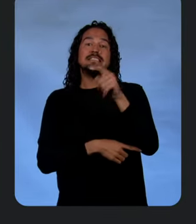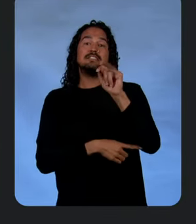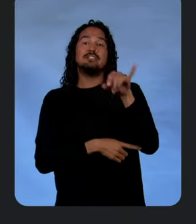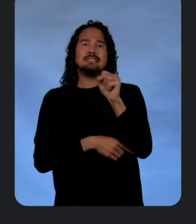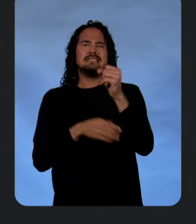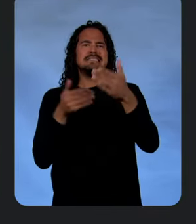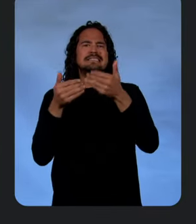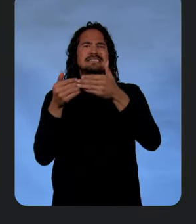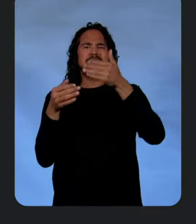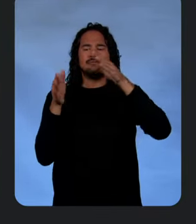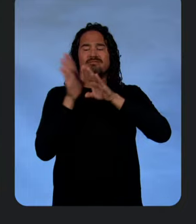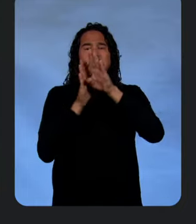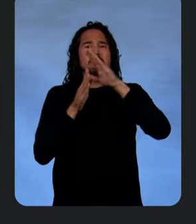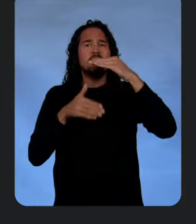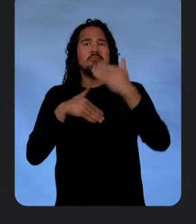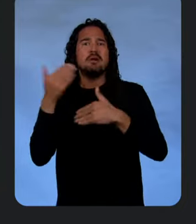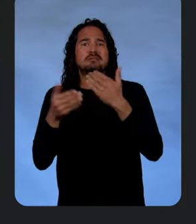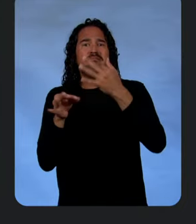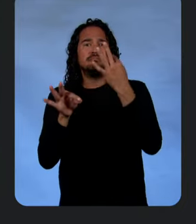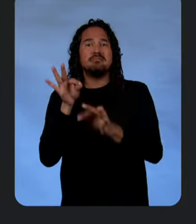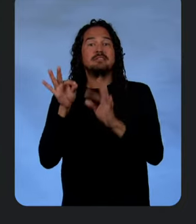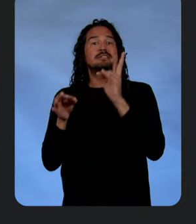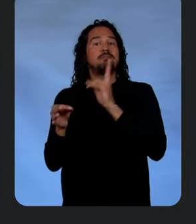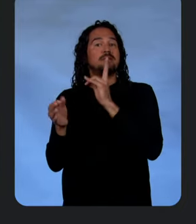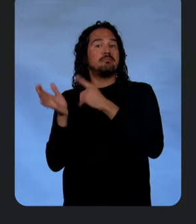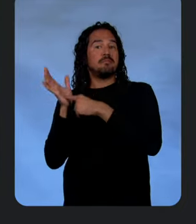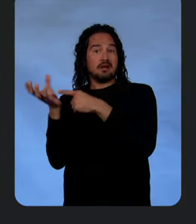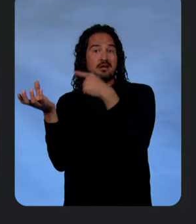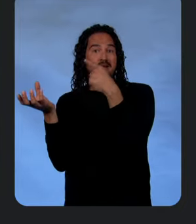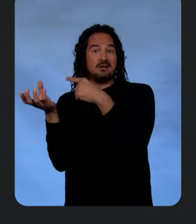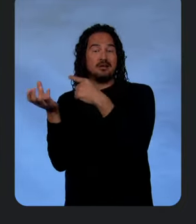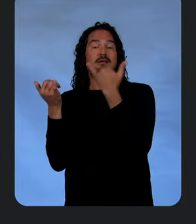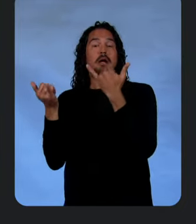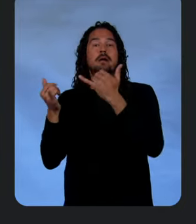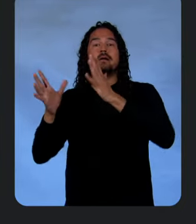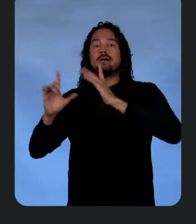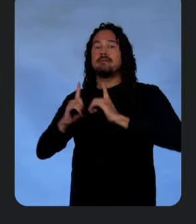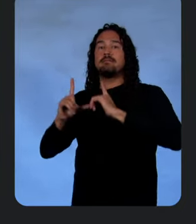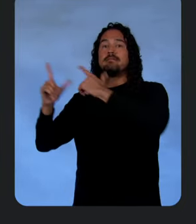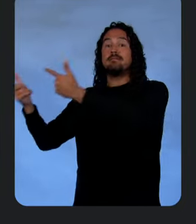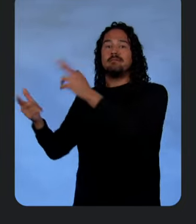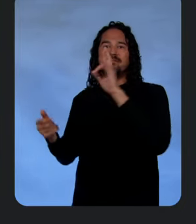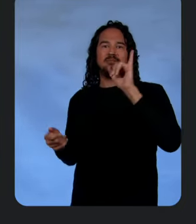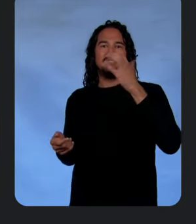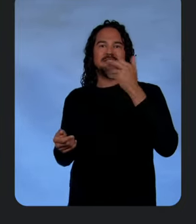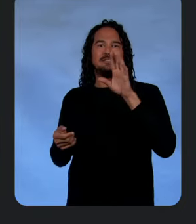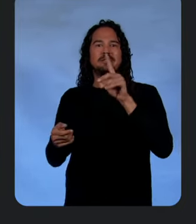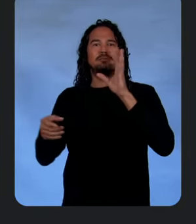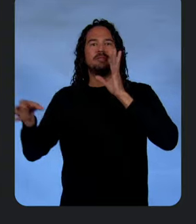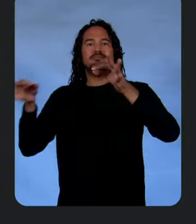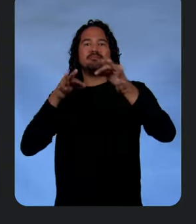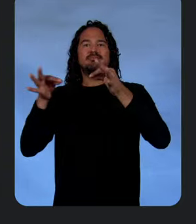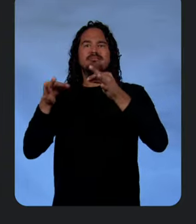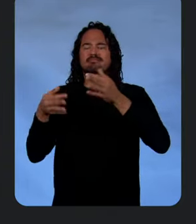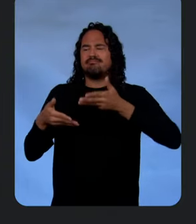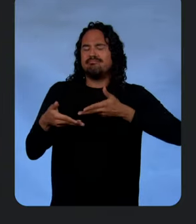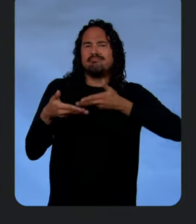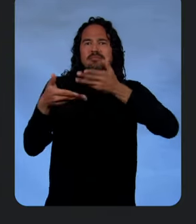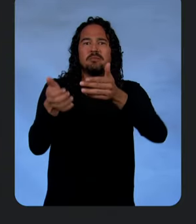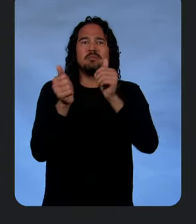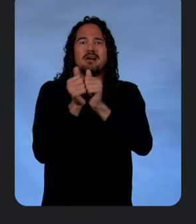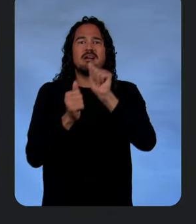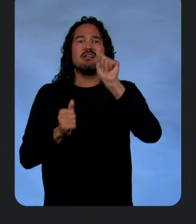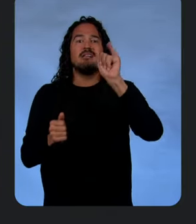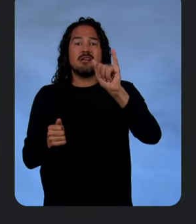process with support from Gemini models. Now we're going to pass things over to Richard to cover the next step of delivery with AI.